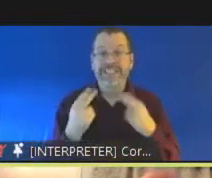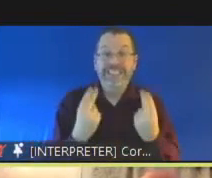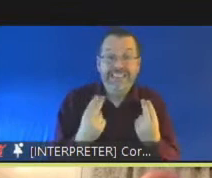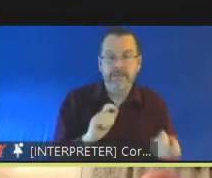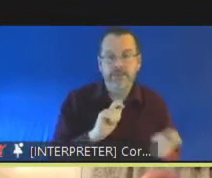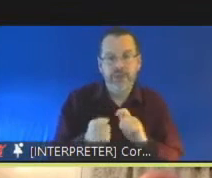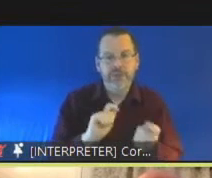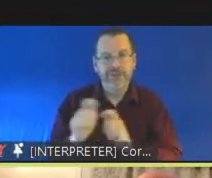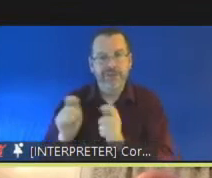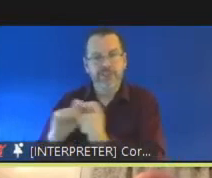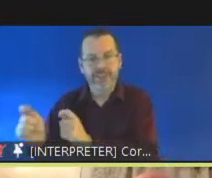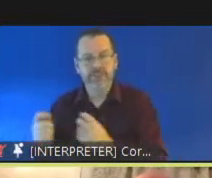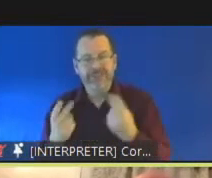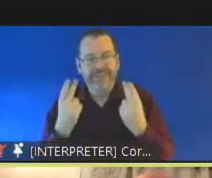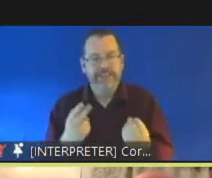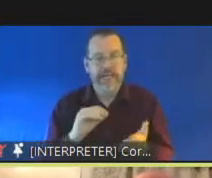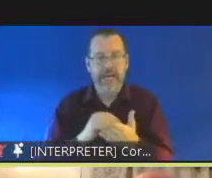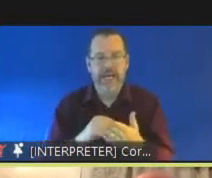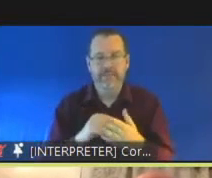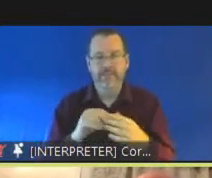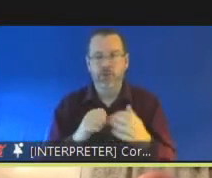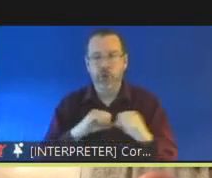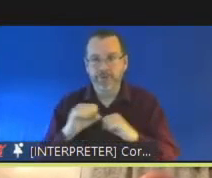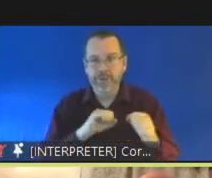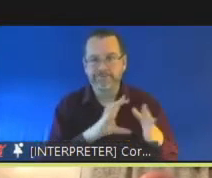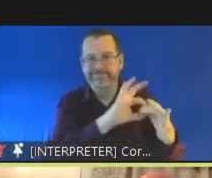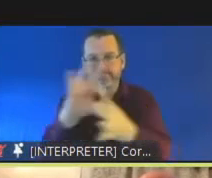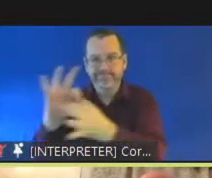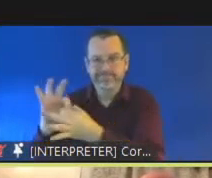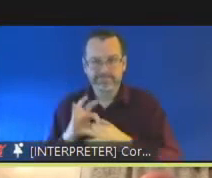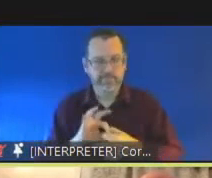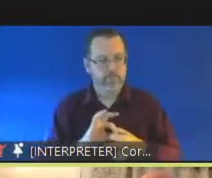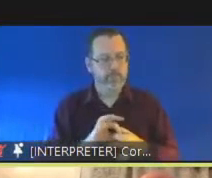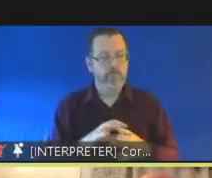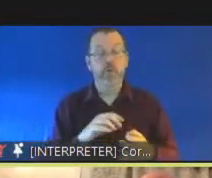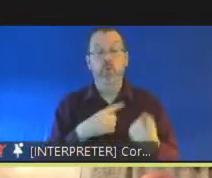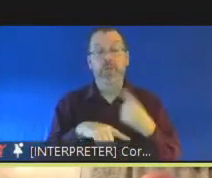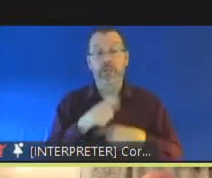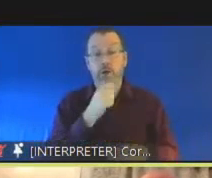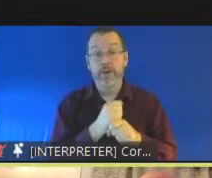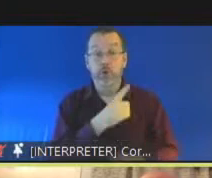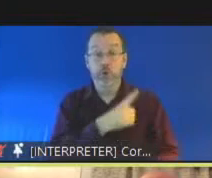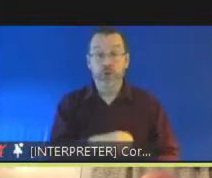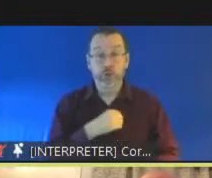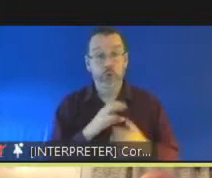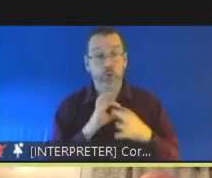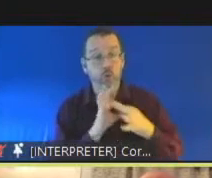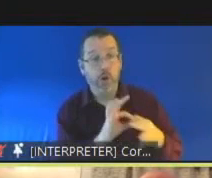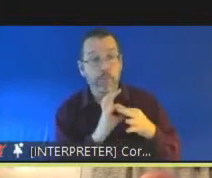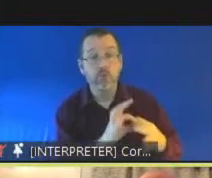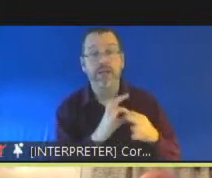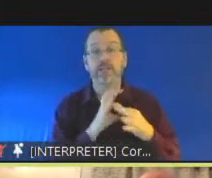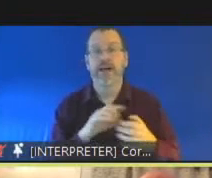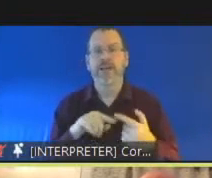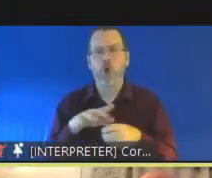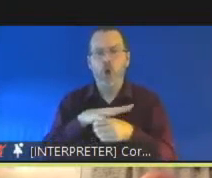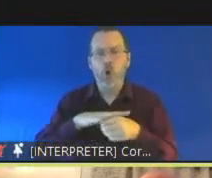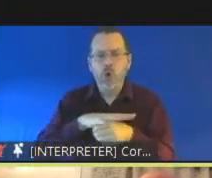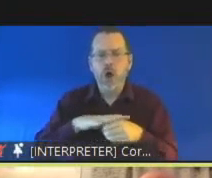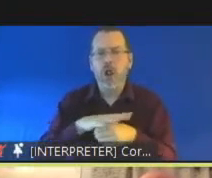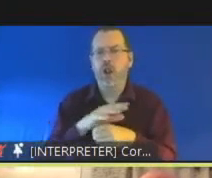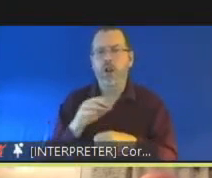earlier. So we're looking at a duty to cooperate and local mechanisms at county and sub-county level to make that